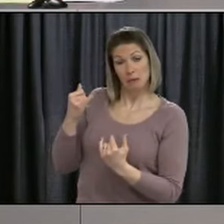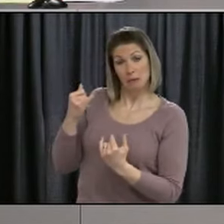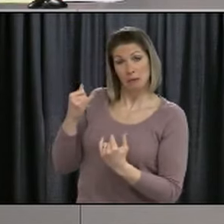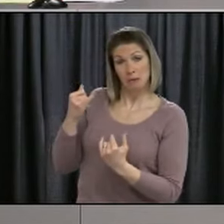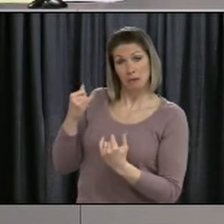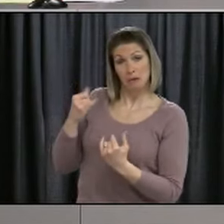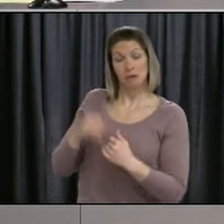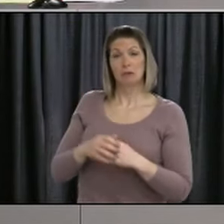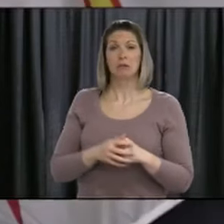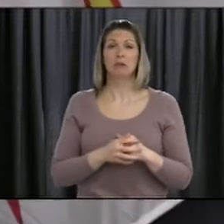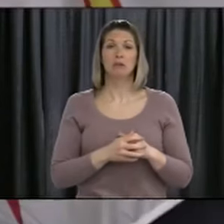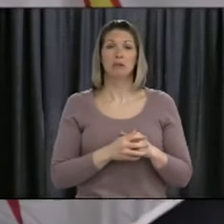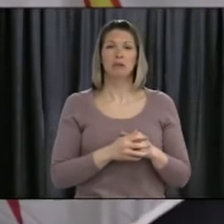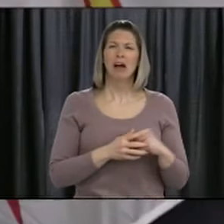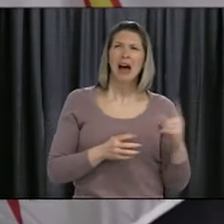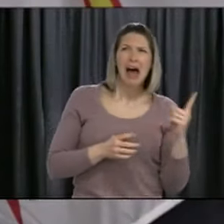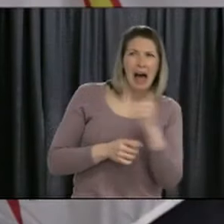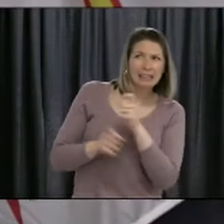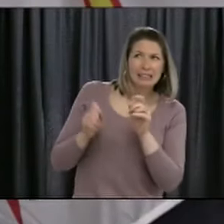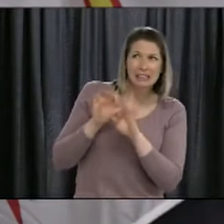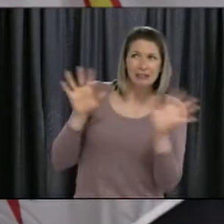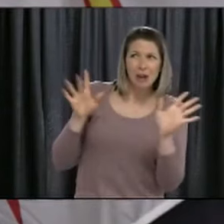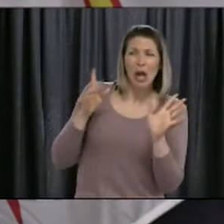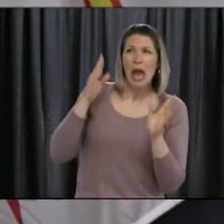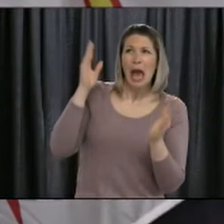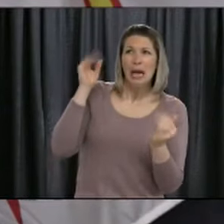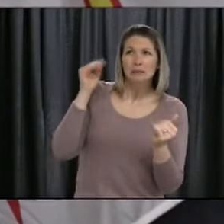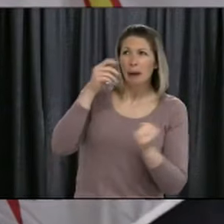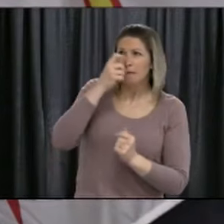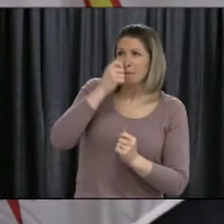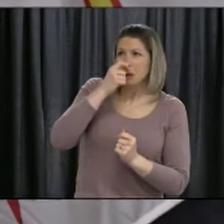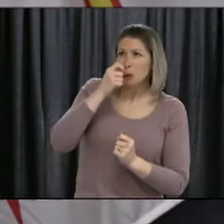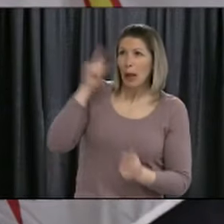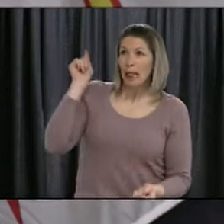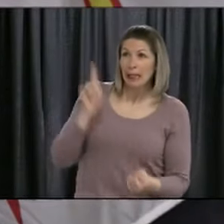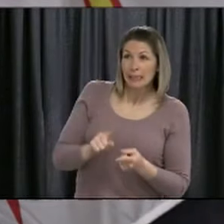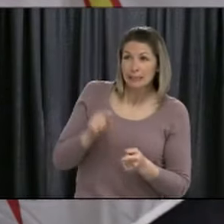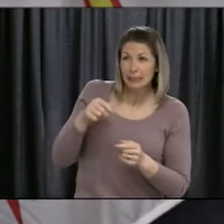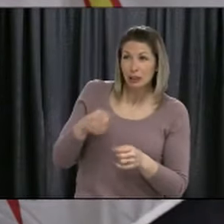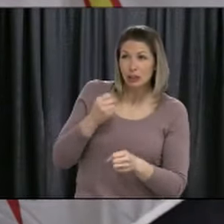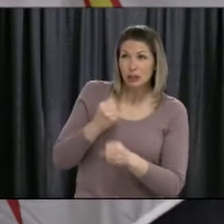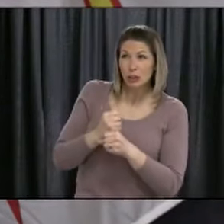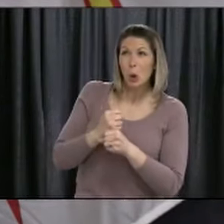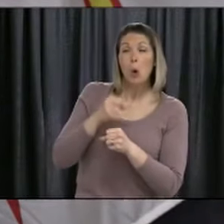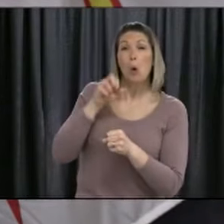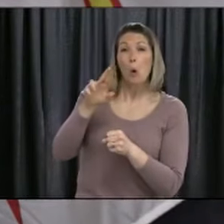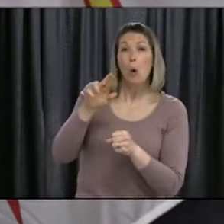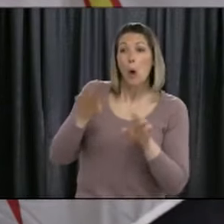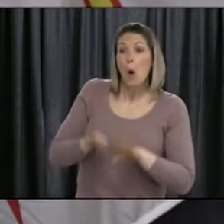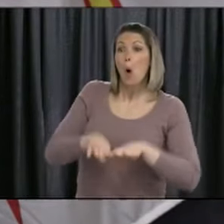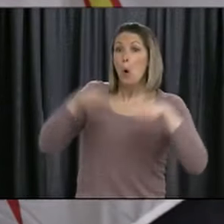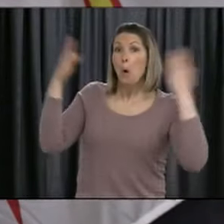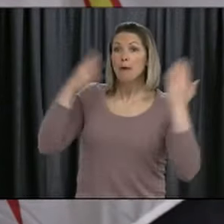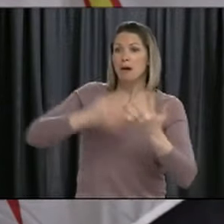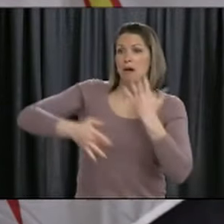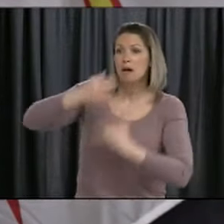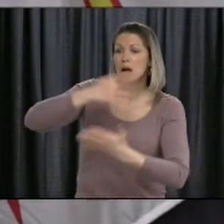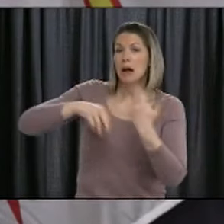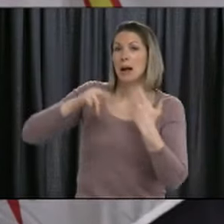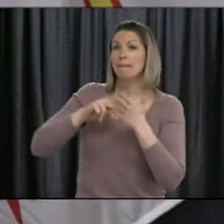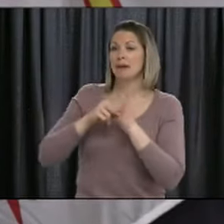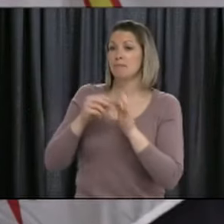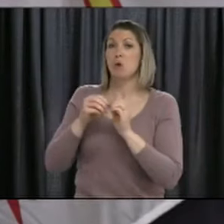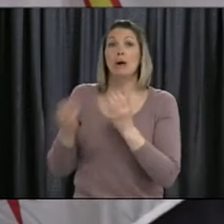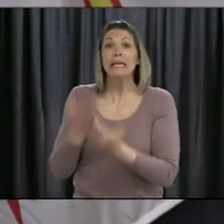Are we expecting that it will be lower? Is that what you mean? Yes, that people will be more susceptible to viral